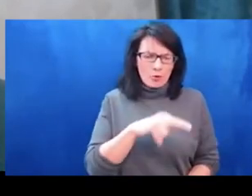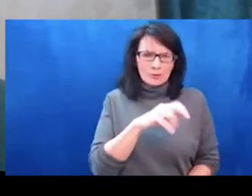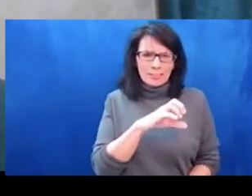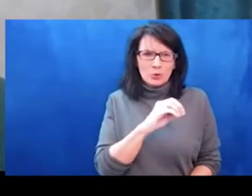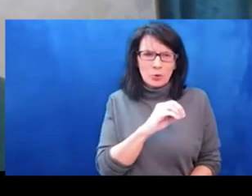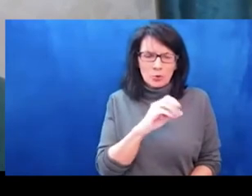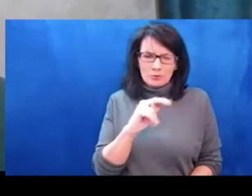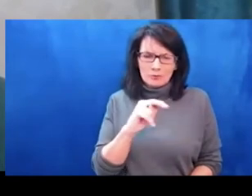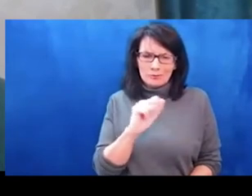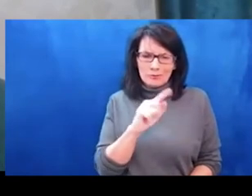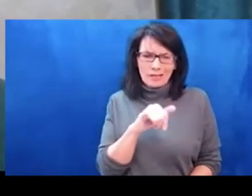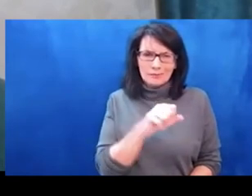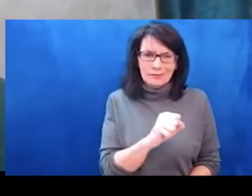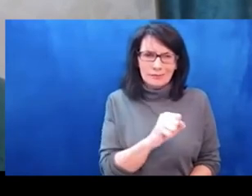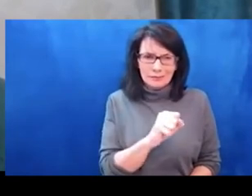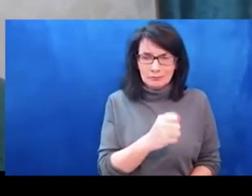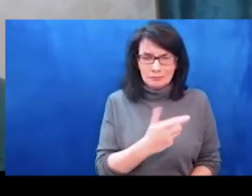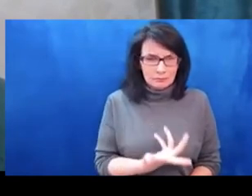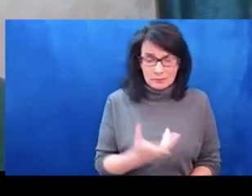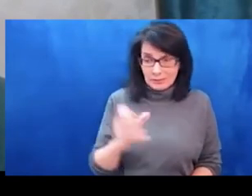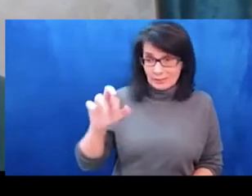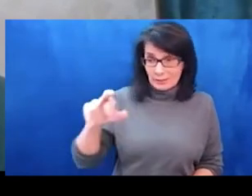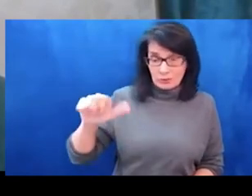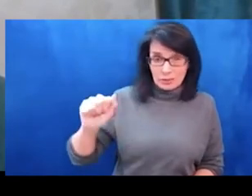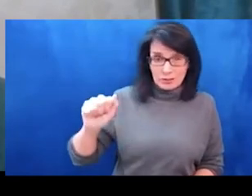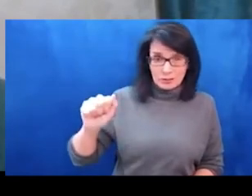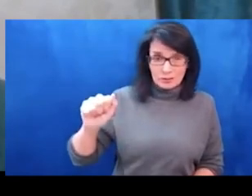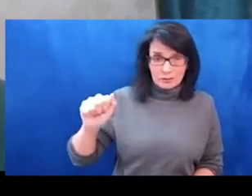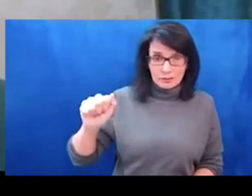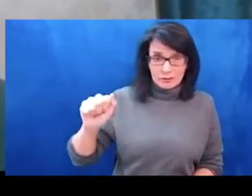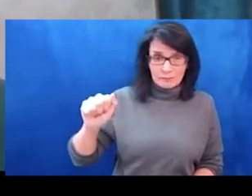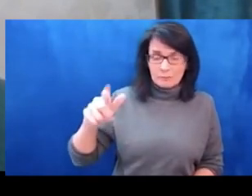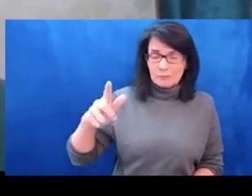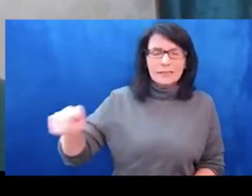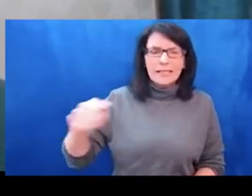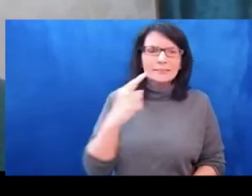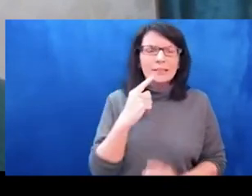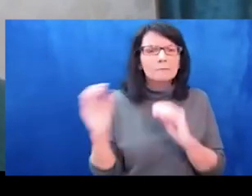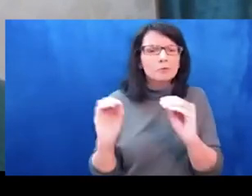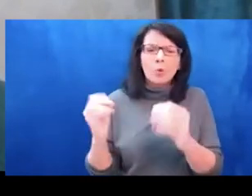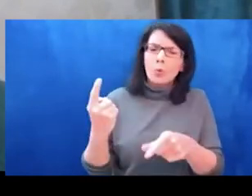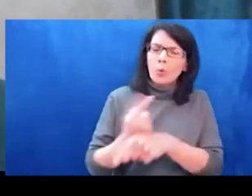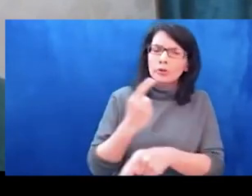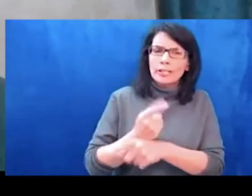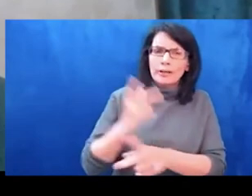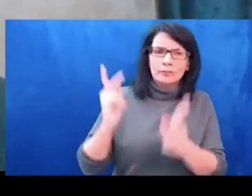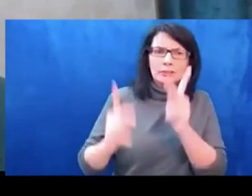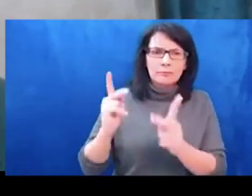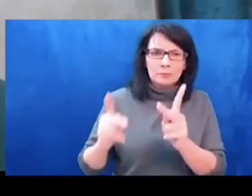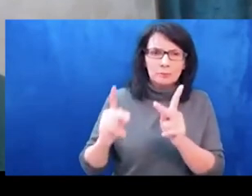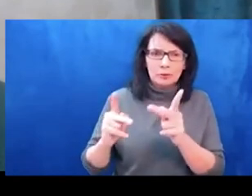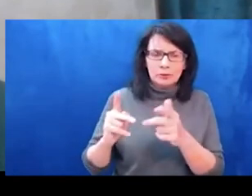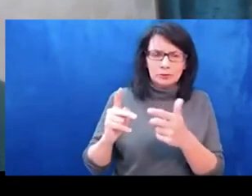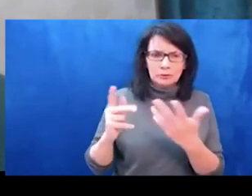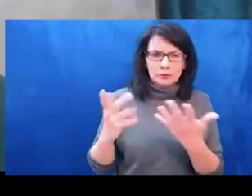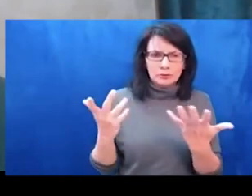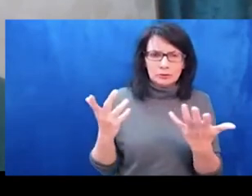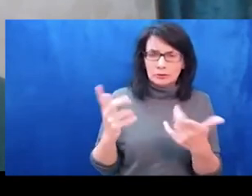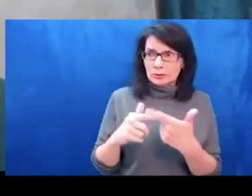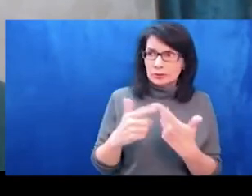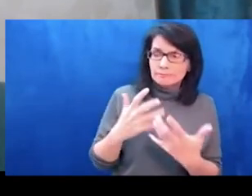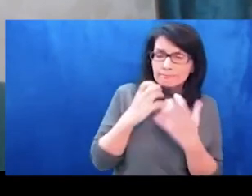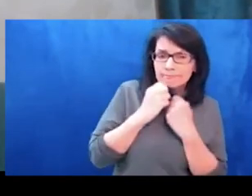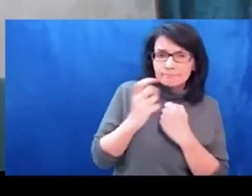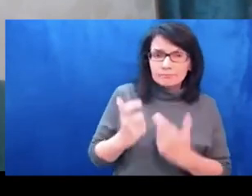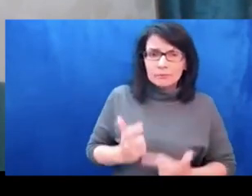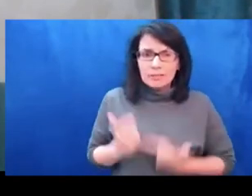of comparisons is the struggle over narrative and the Russian propaganda. Like